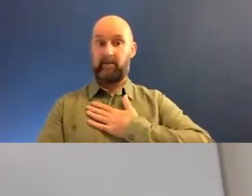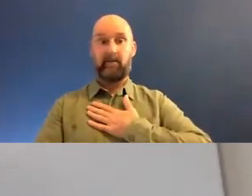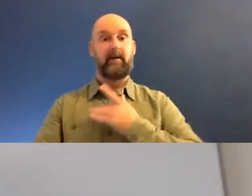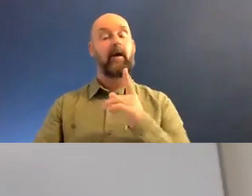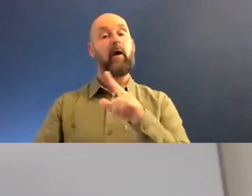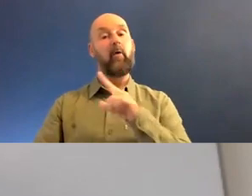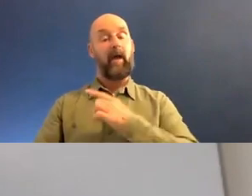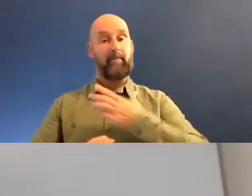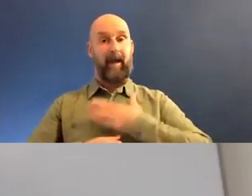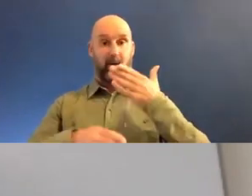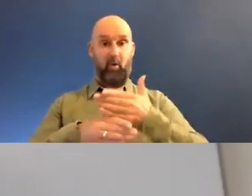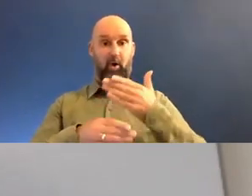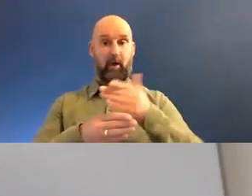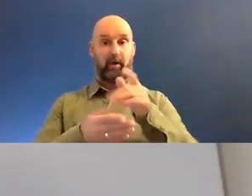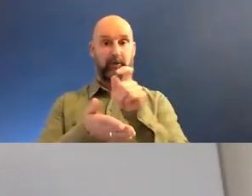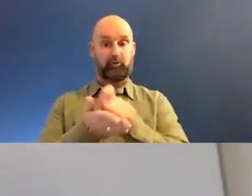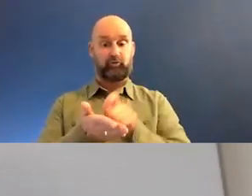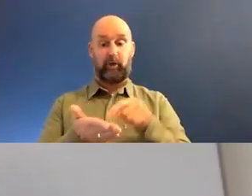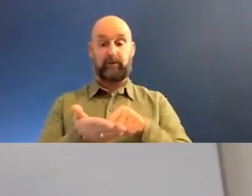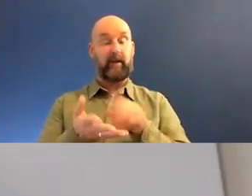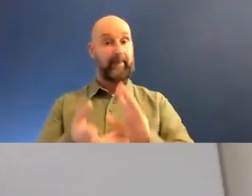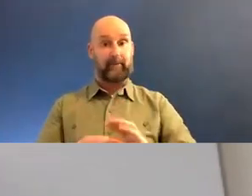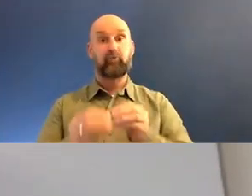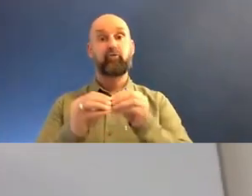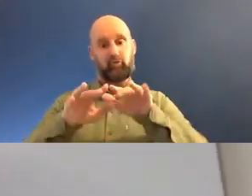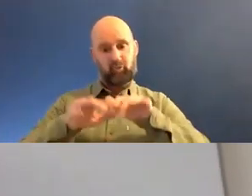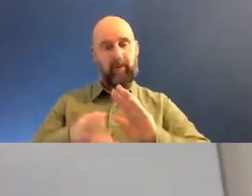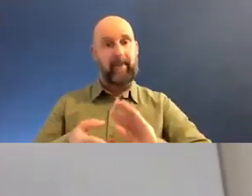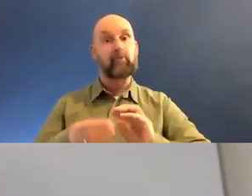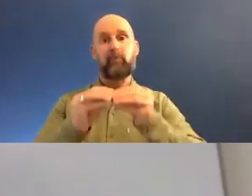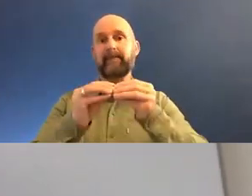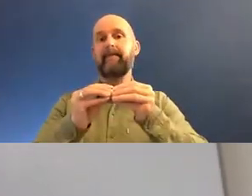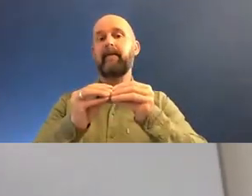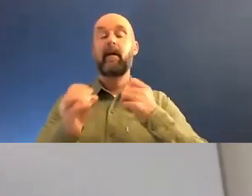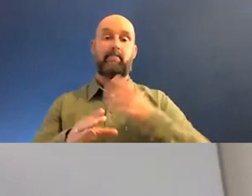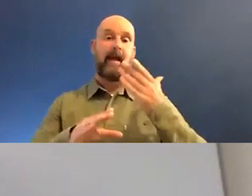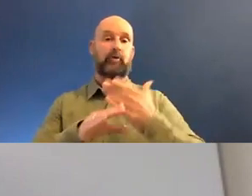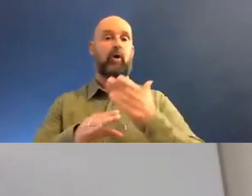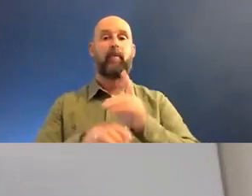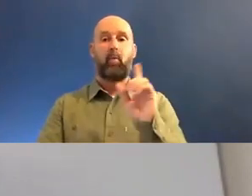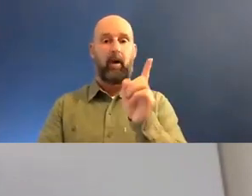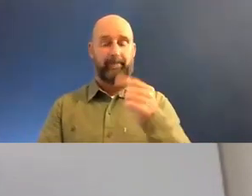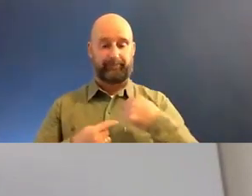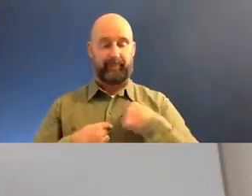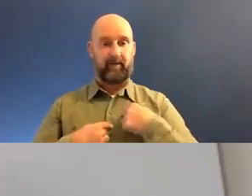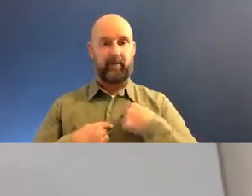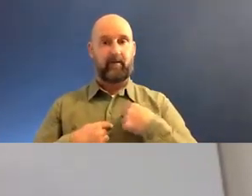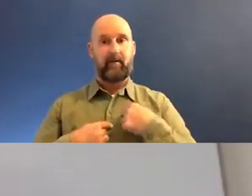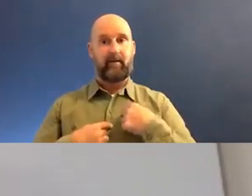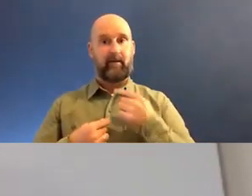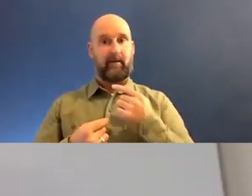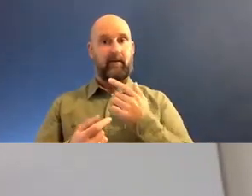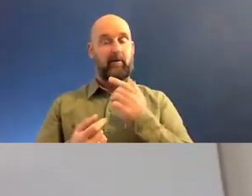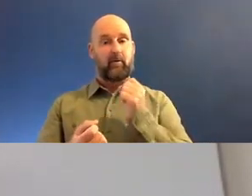work as a journalist as deeply creative. I see my job as being one in which I take very real,